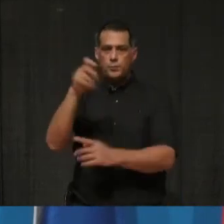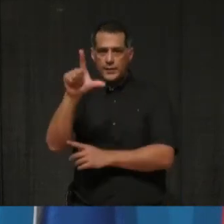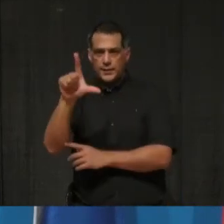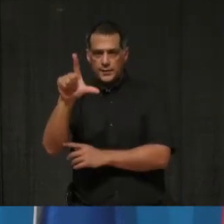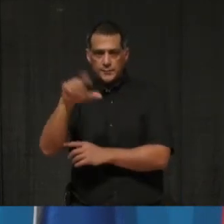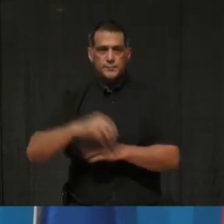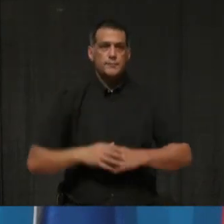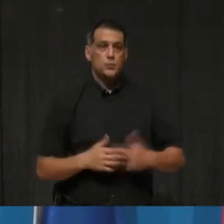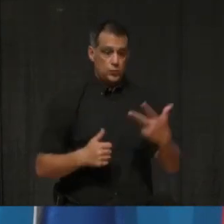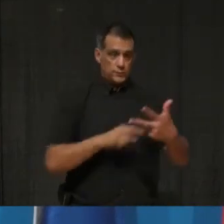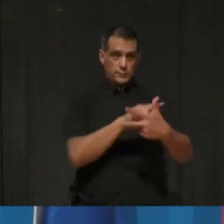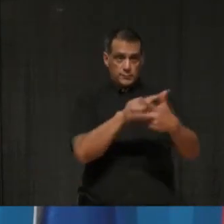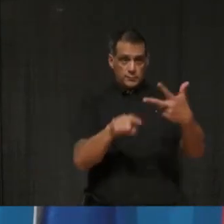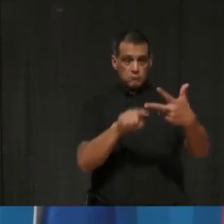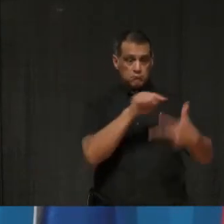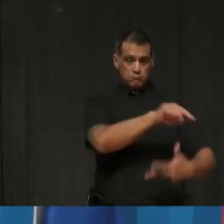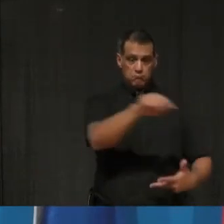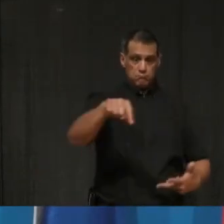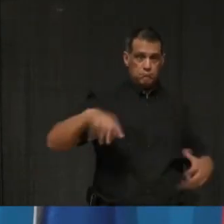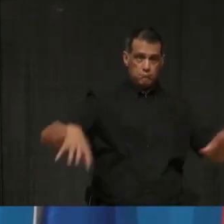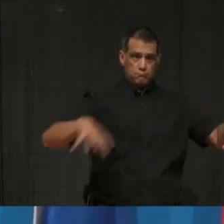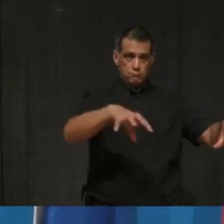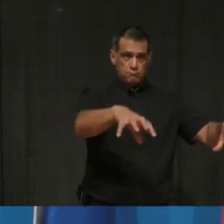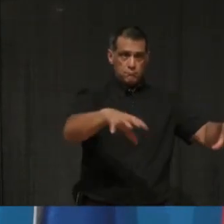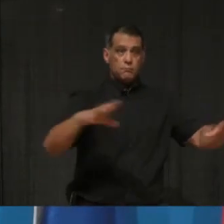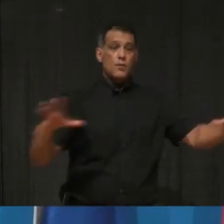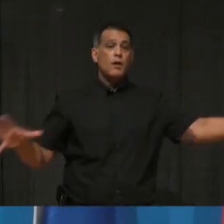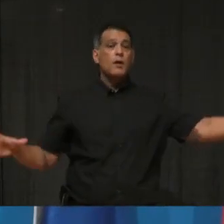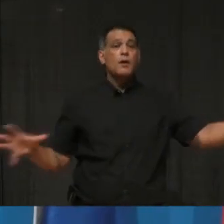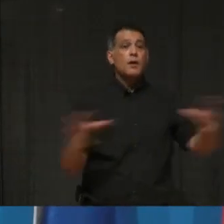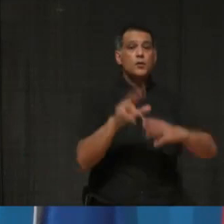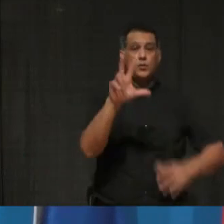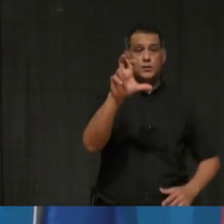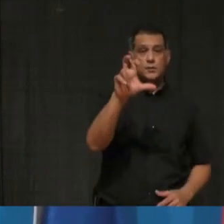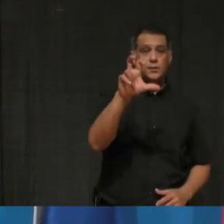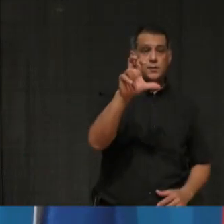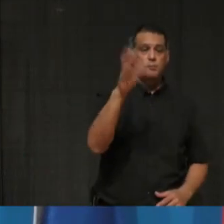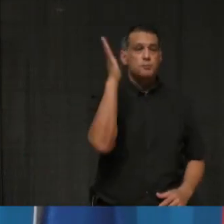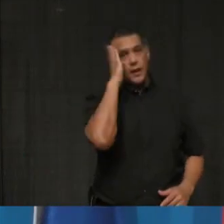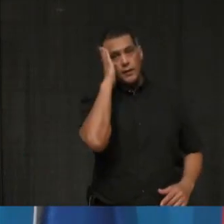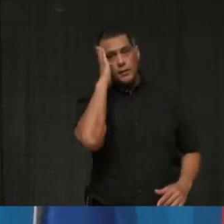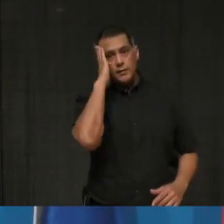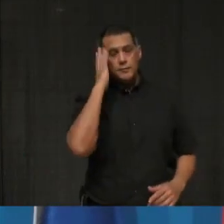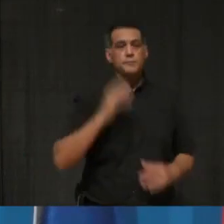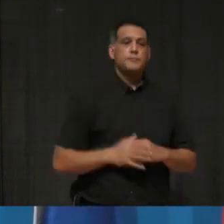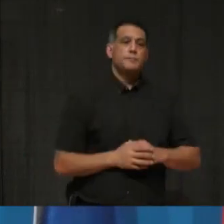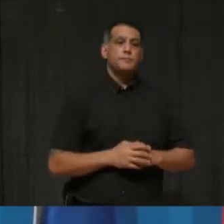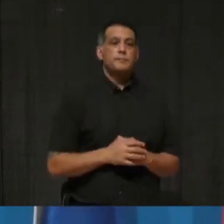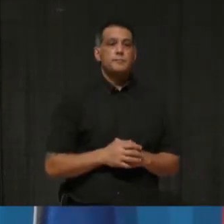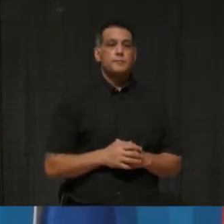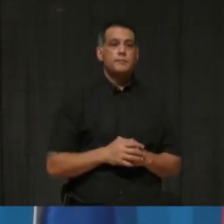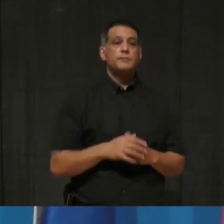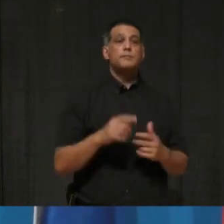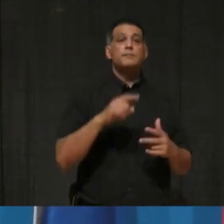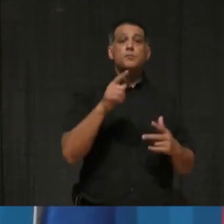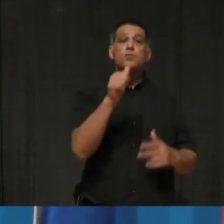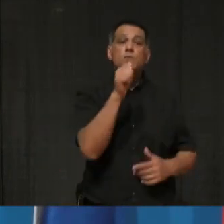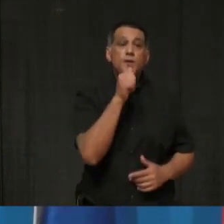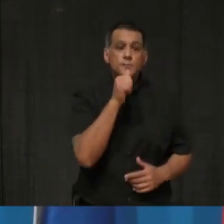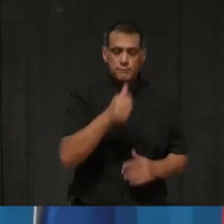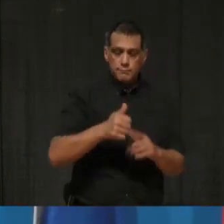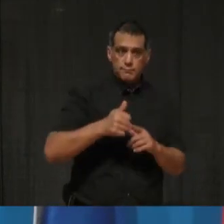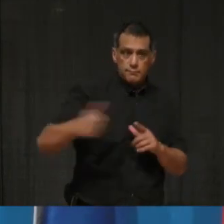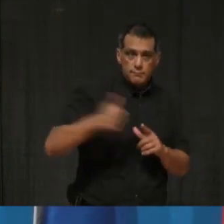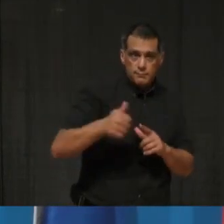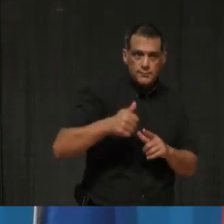there's, uh, approximately 300 beds, uh, spread between them. Um, and then certainly, uh, private transportation. So I believe it is, uh,